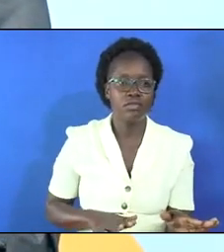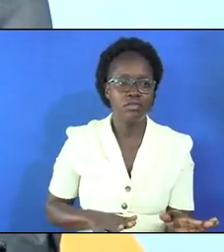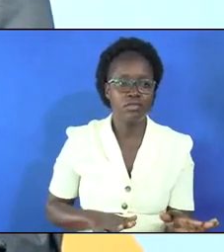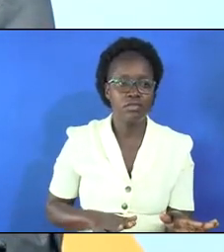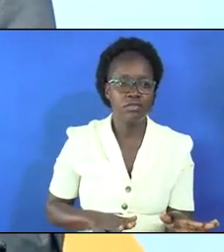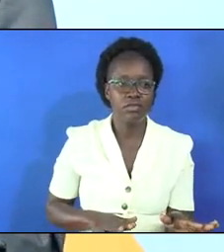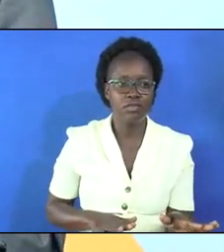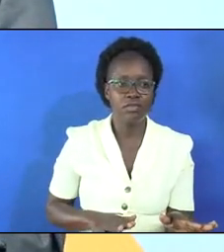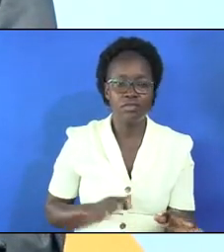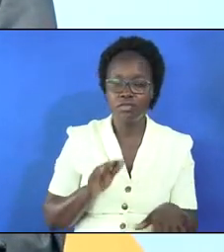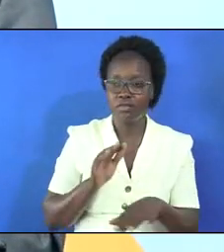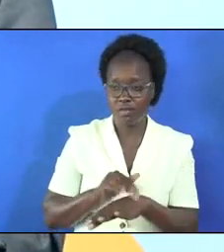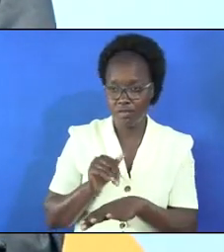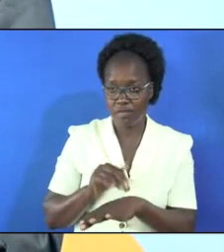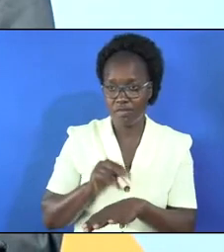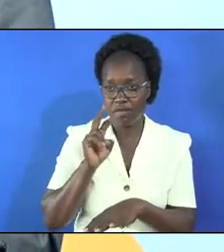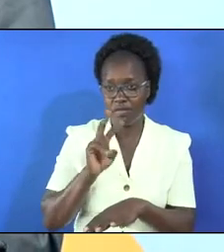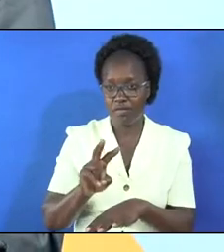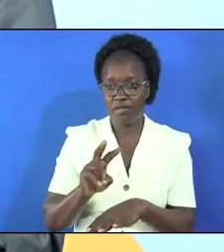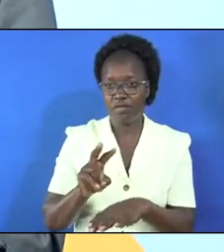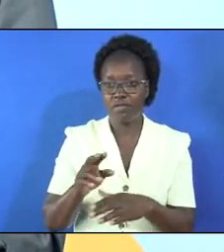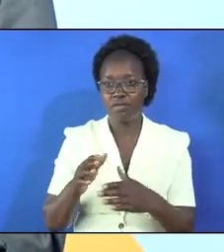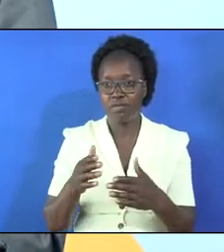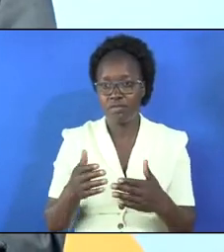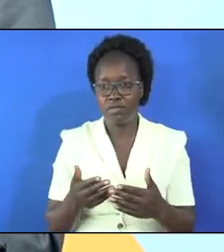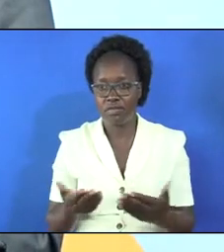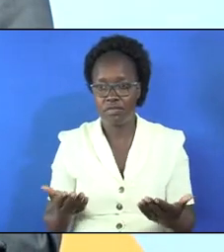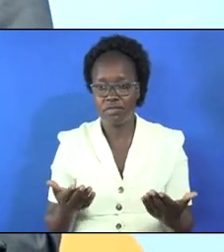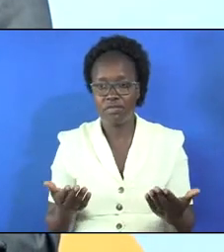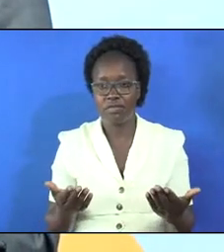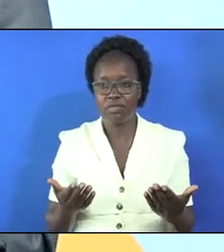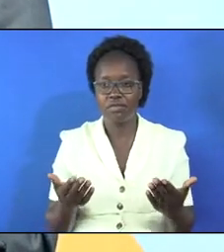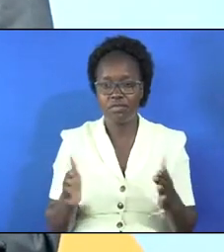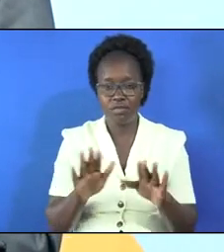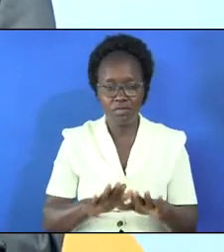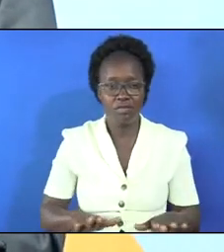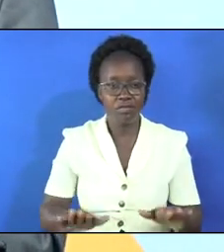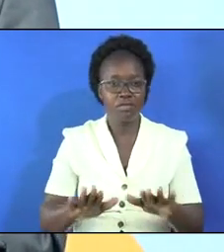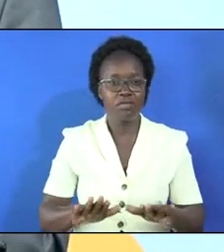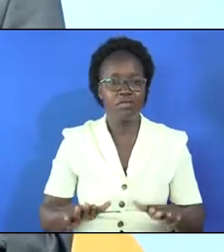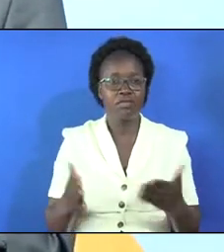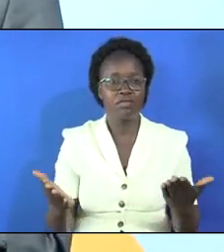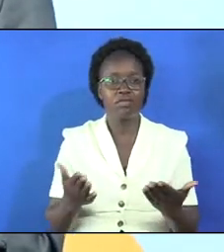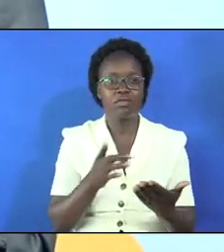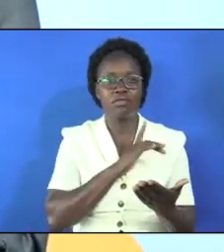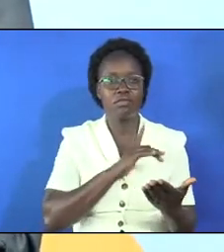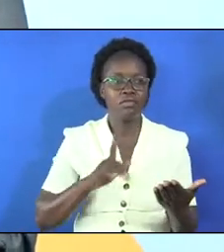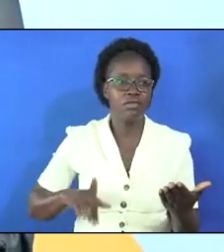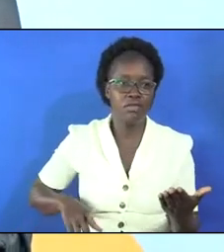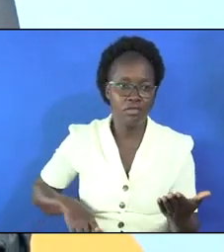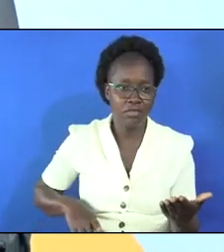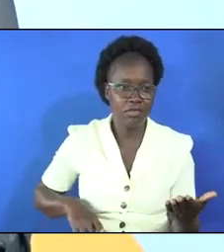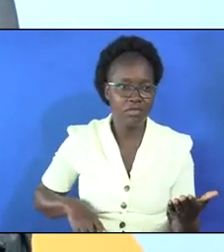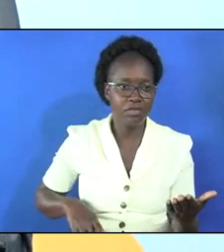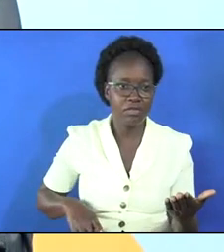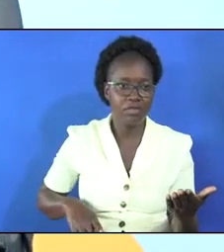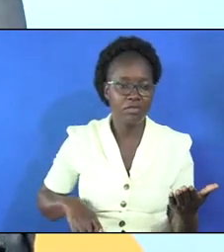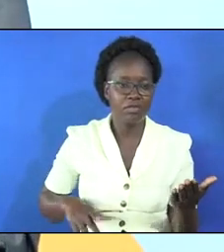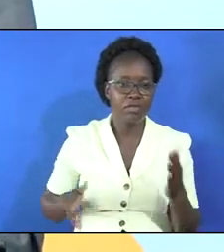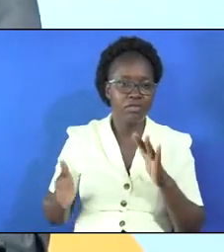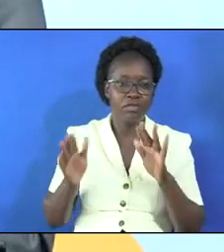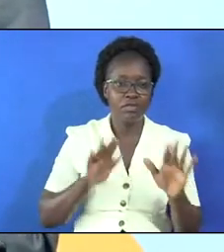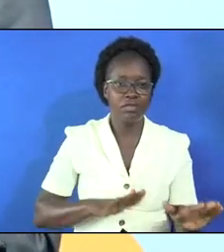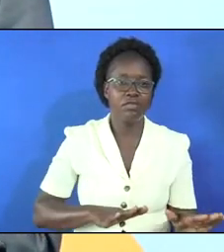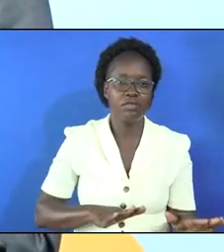come see the place where the